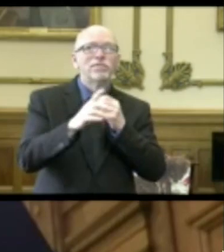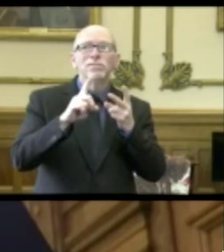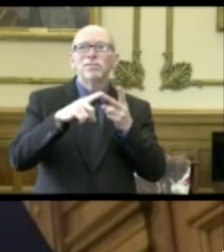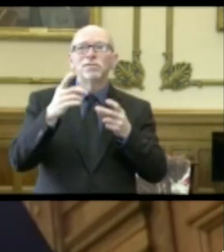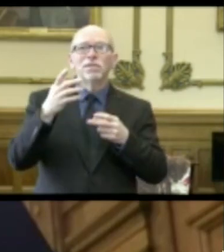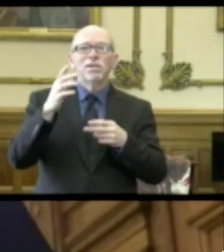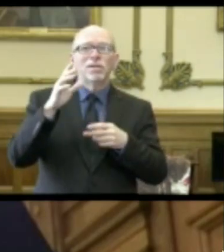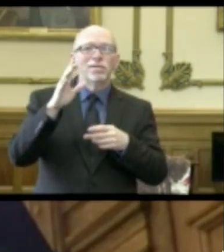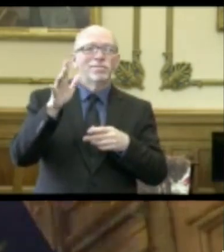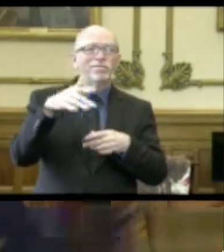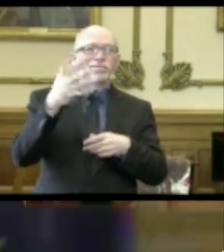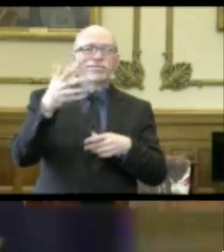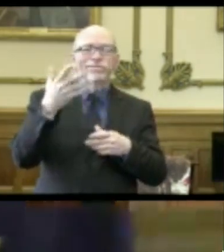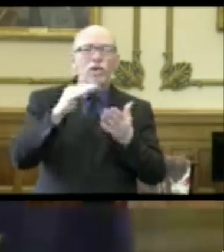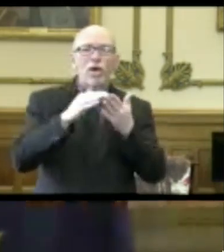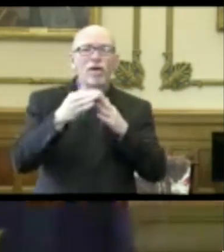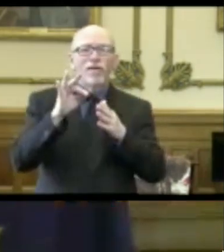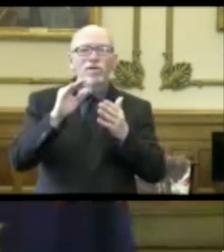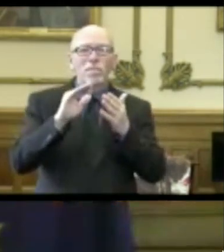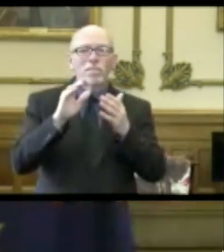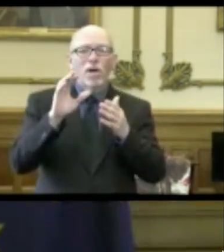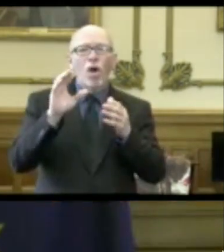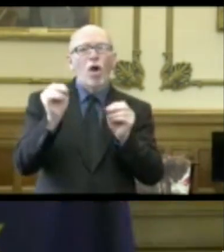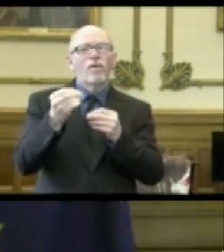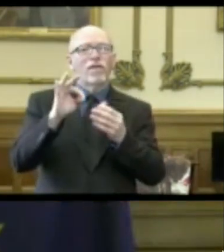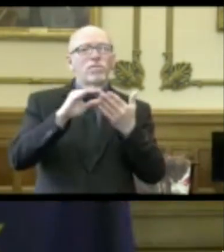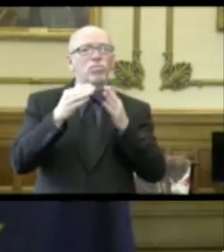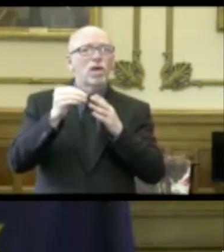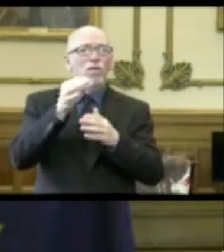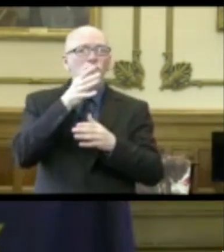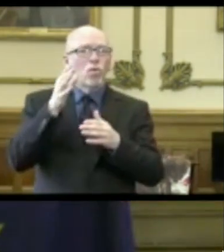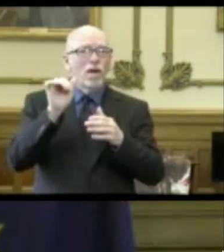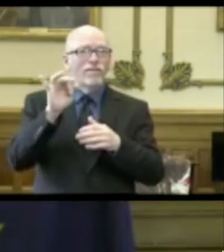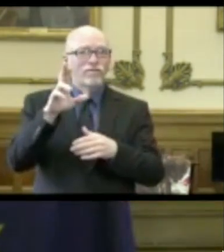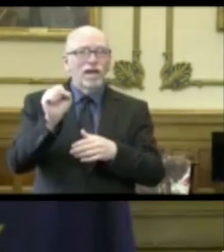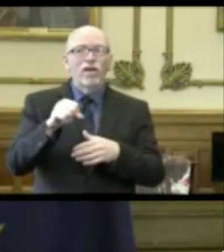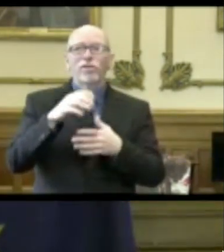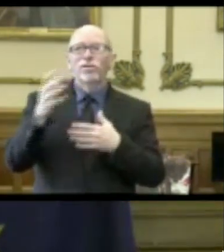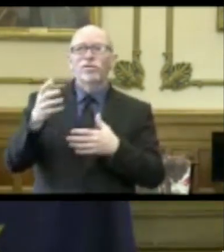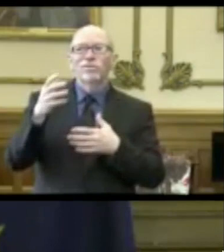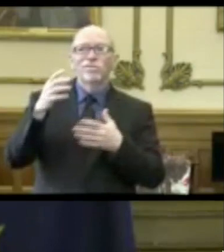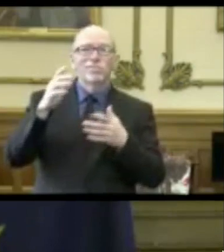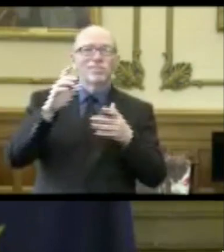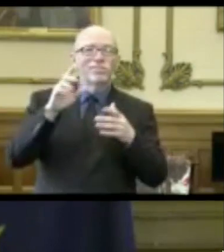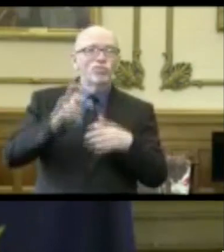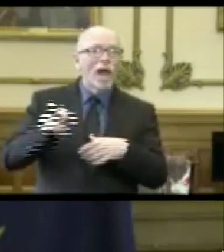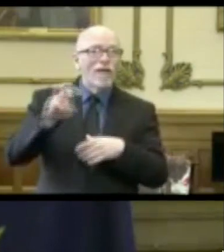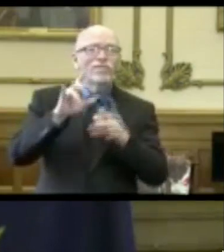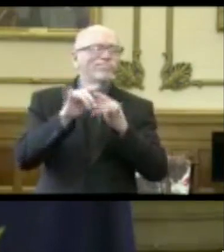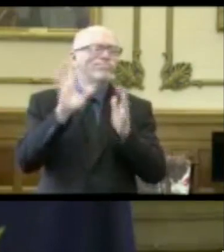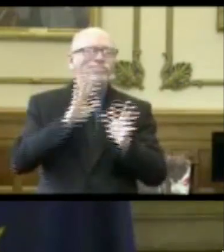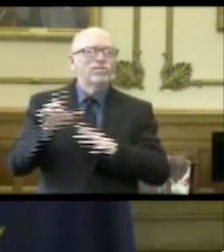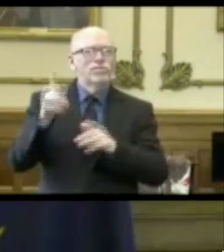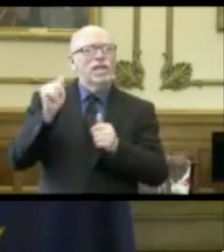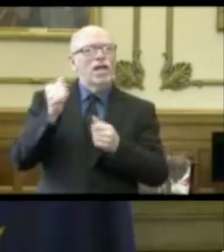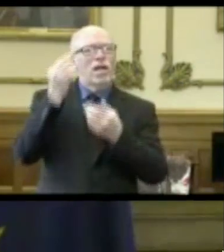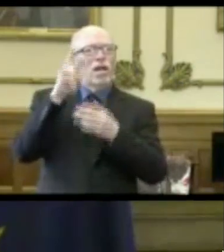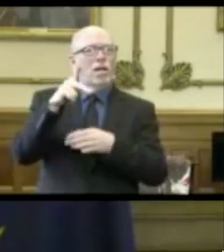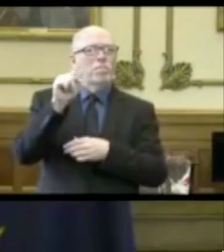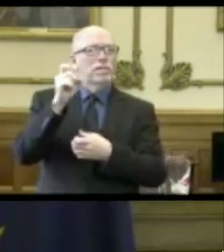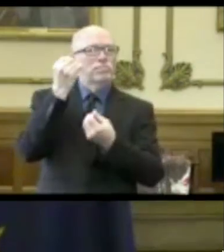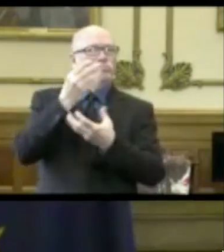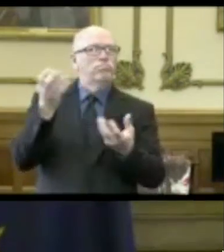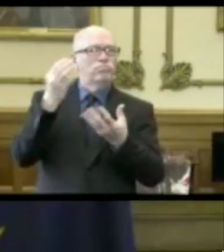OCRA, the Office of Community and Rural Affairs, et cetera. You want to give us an update. You've got a lot of information that's been